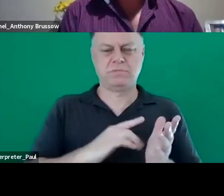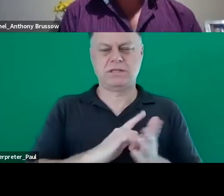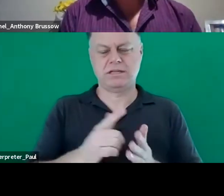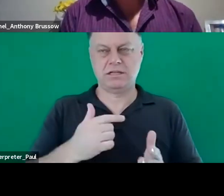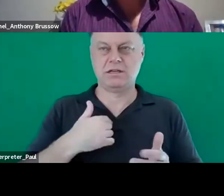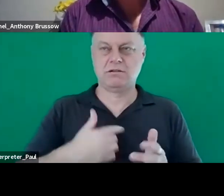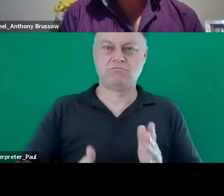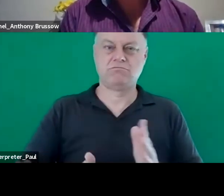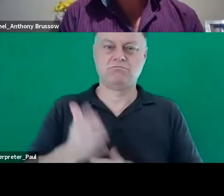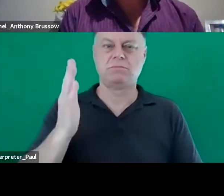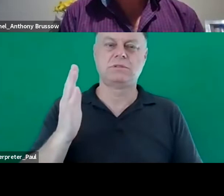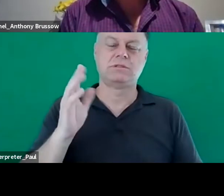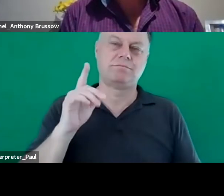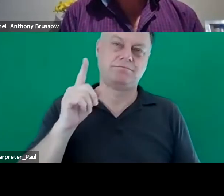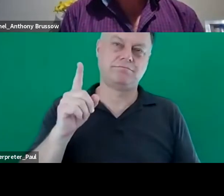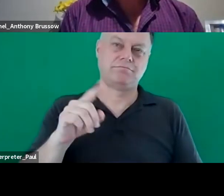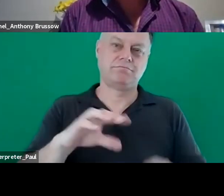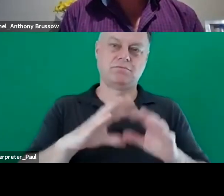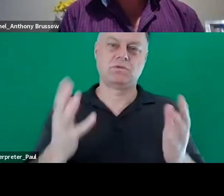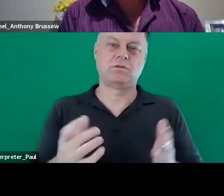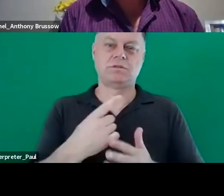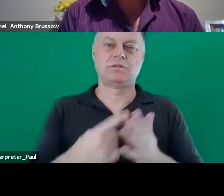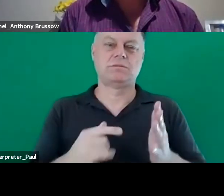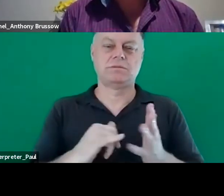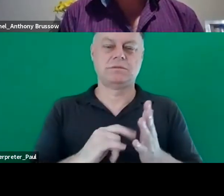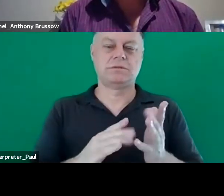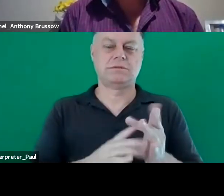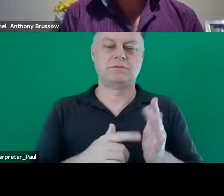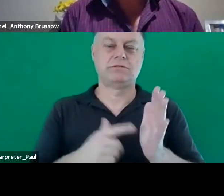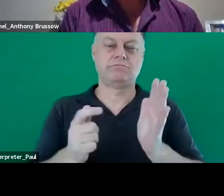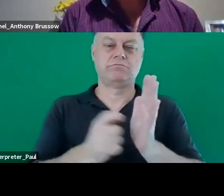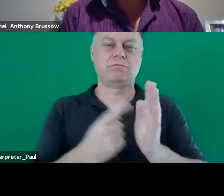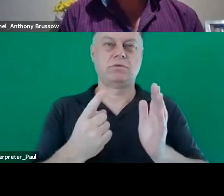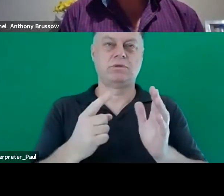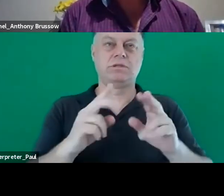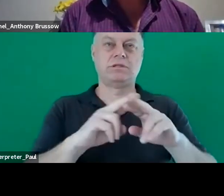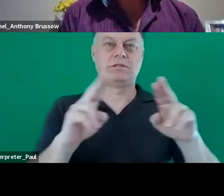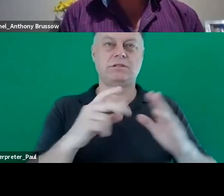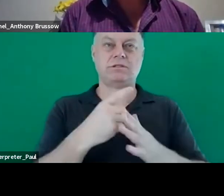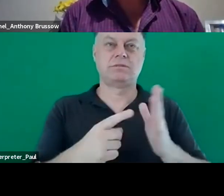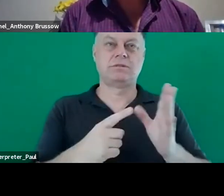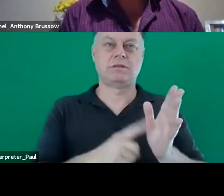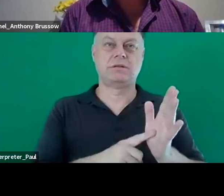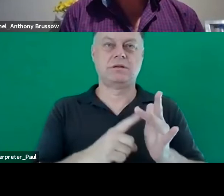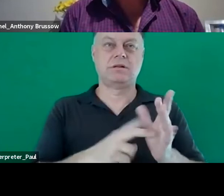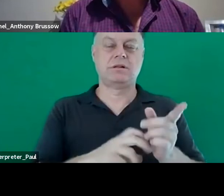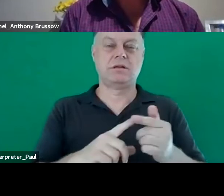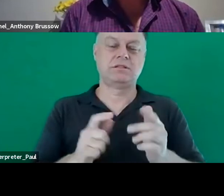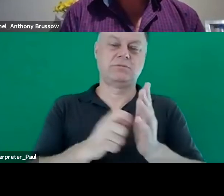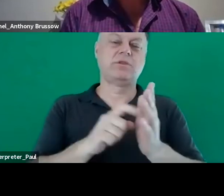got to go to the global disability summit which was sponsored by the international disability alliance um